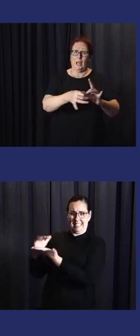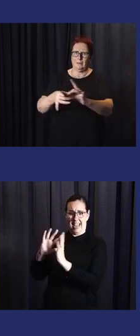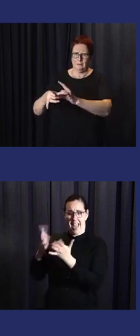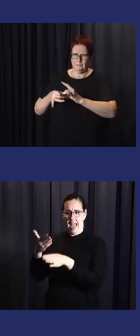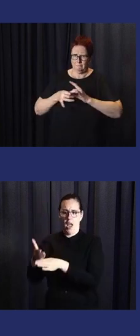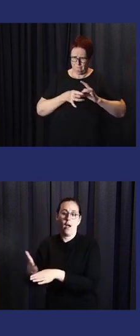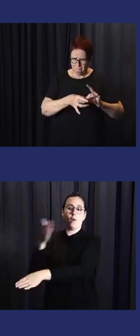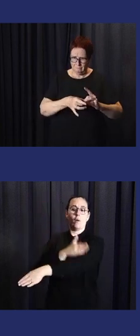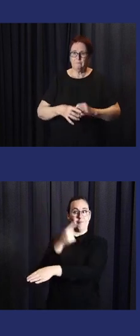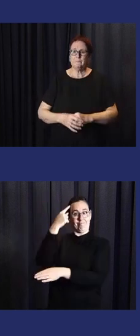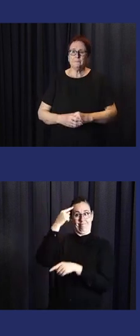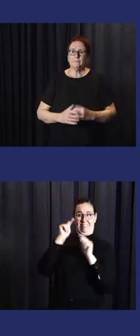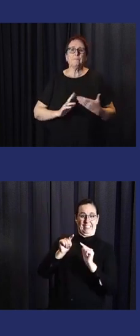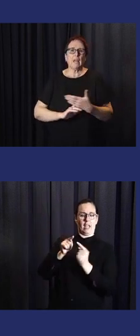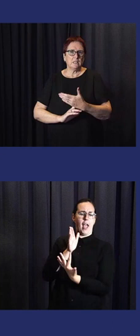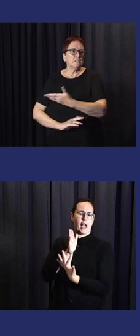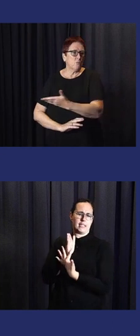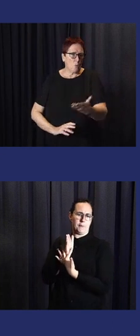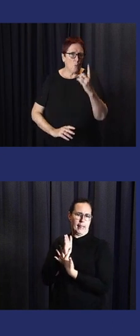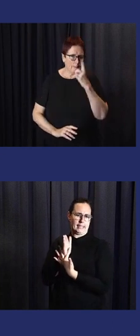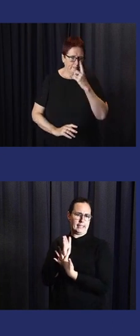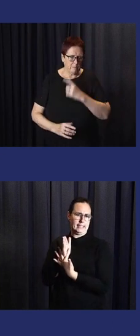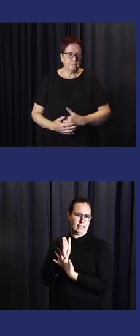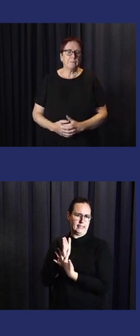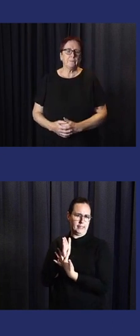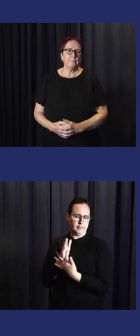last mile of the warnings value chain.